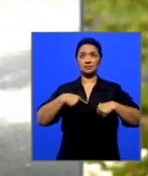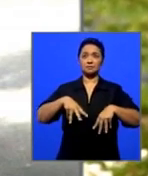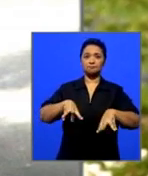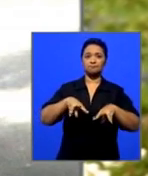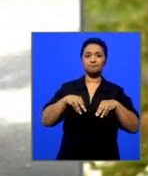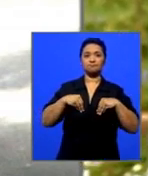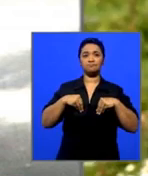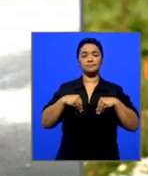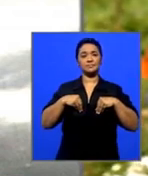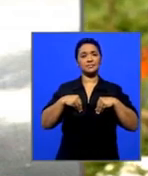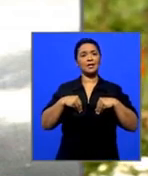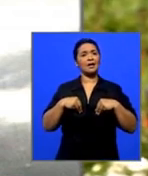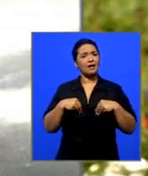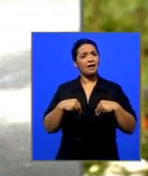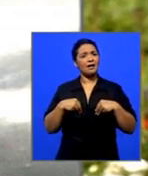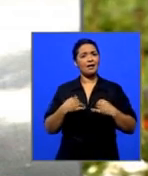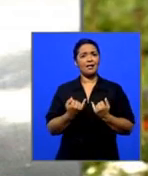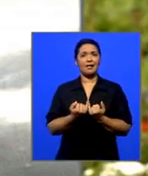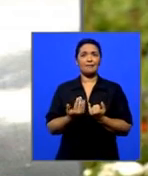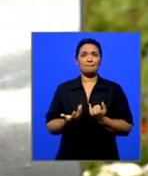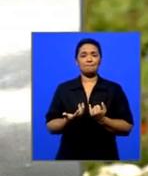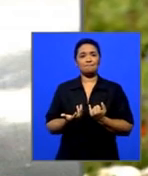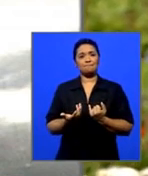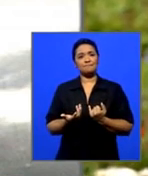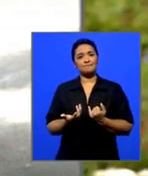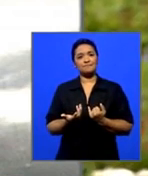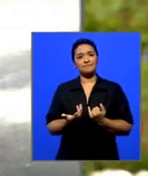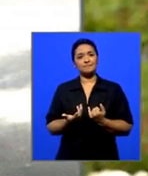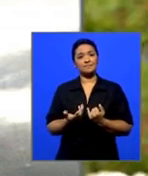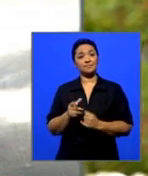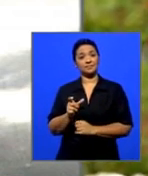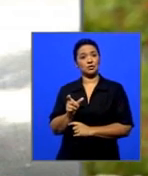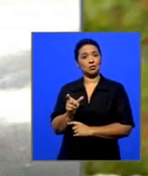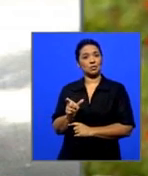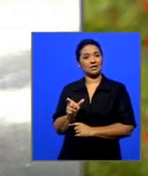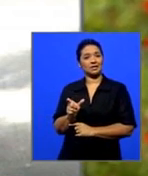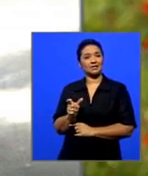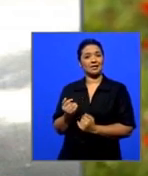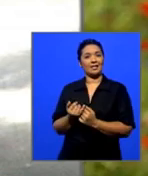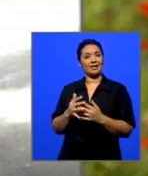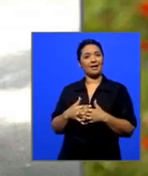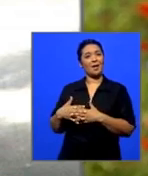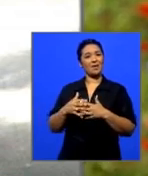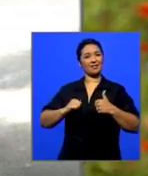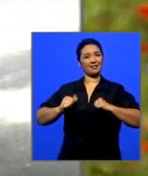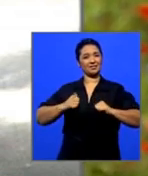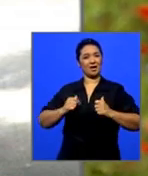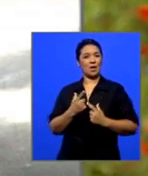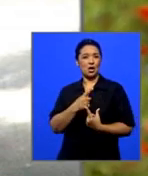your enemy. You know, Arthur Miller, a world-renowned American playwright,